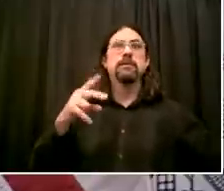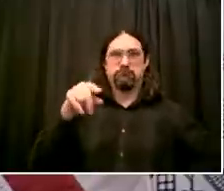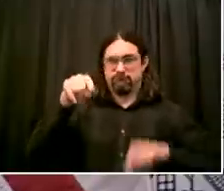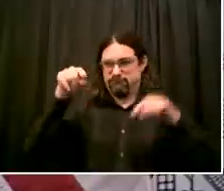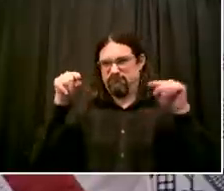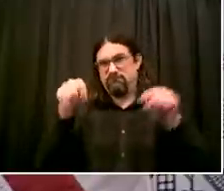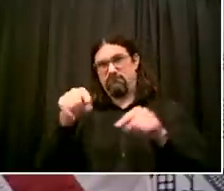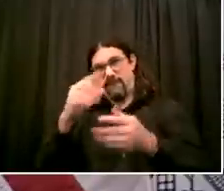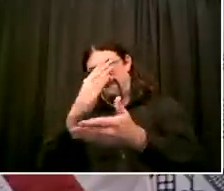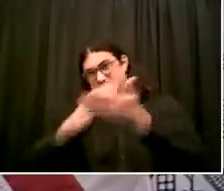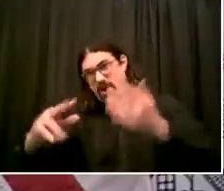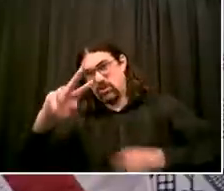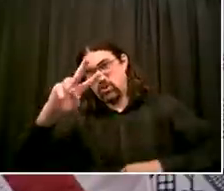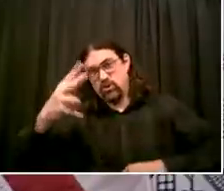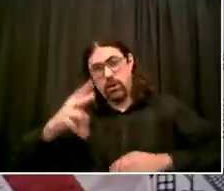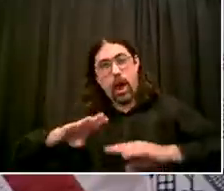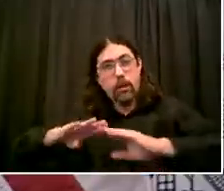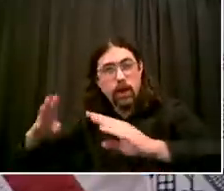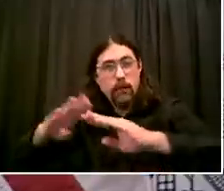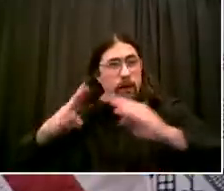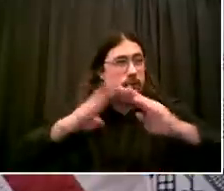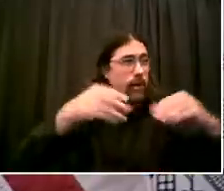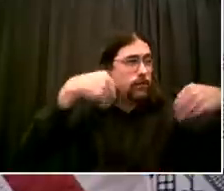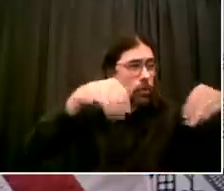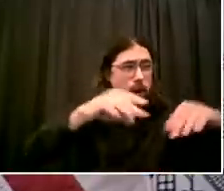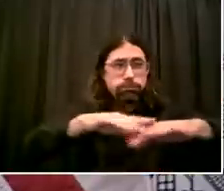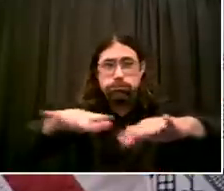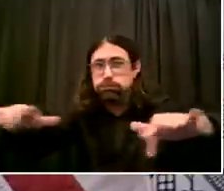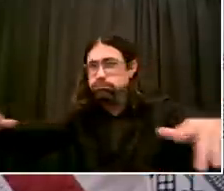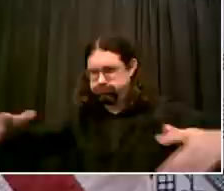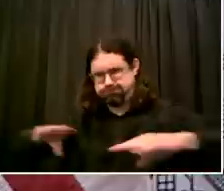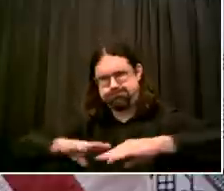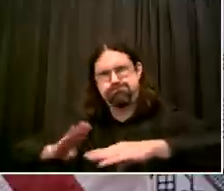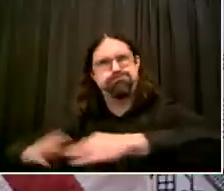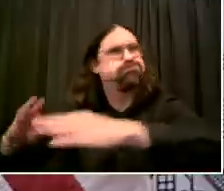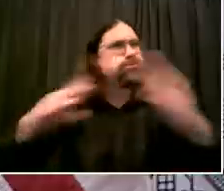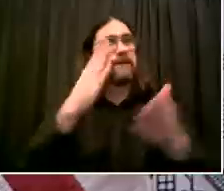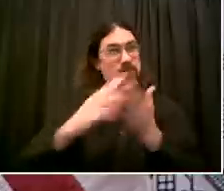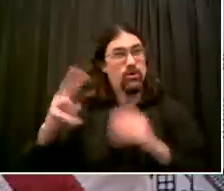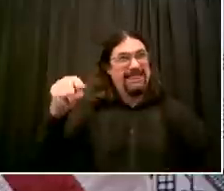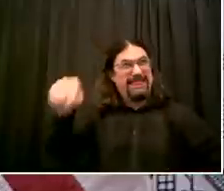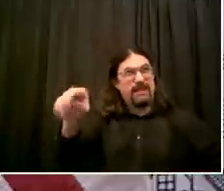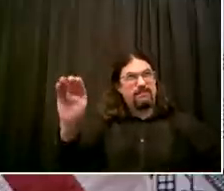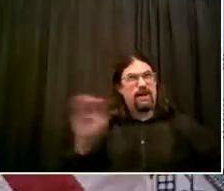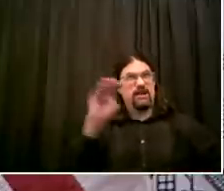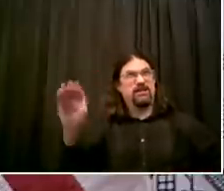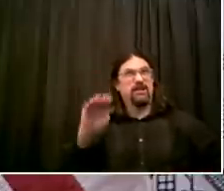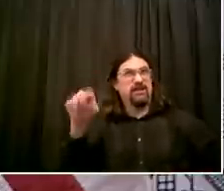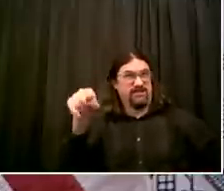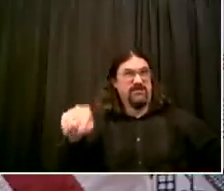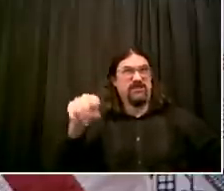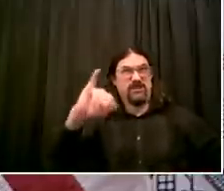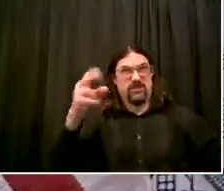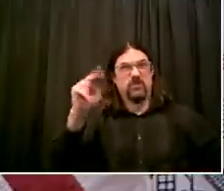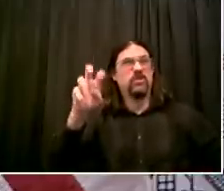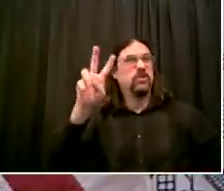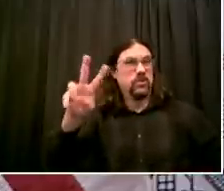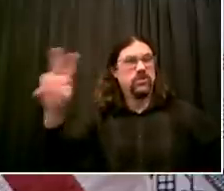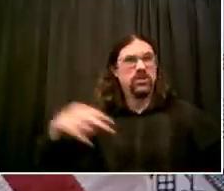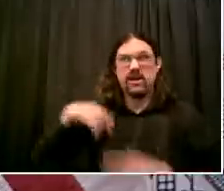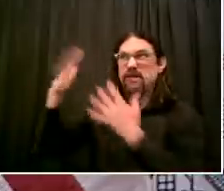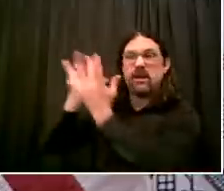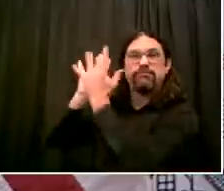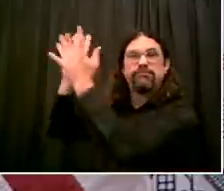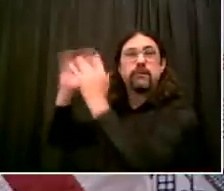We're all in agreement that this is the right thing to do. We're always going to be watching. We're always going to be watching for any variations, any new data.